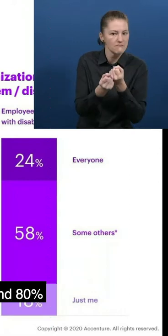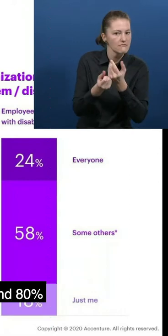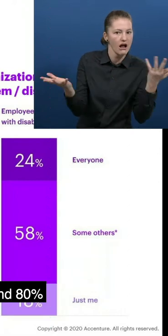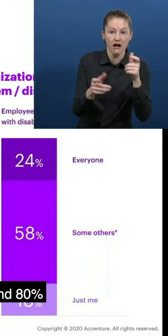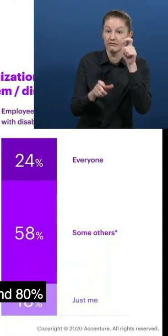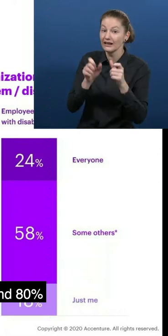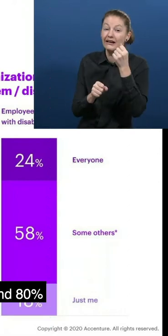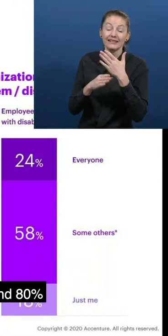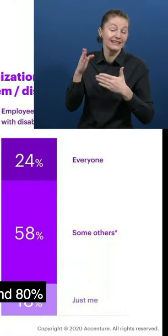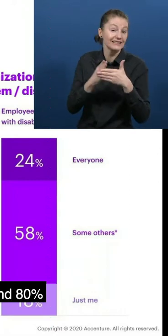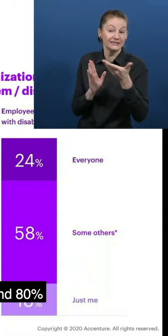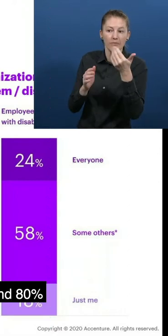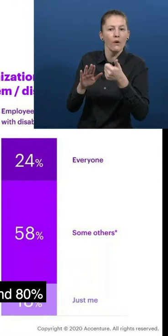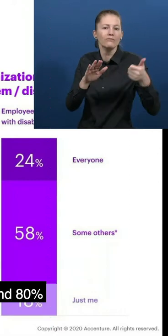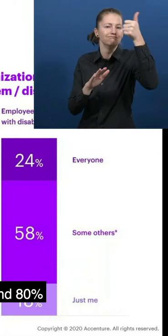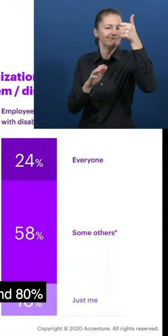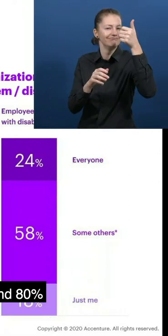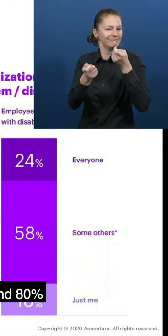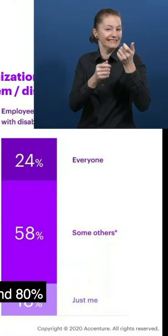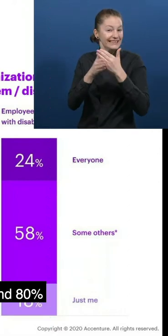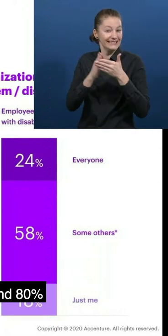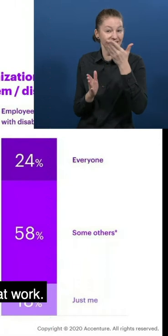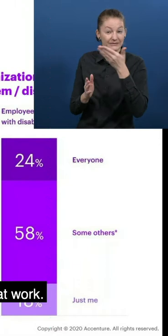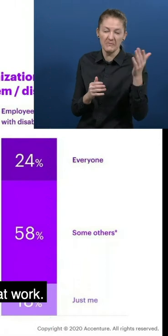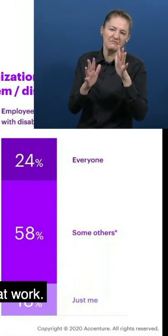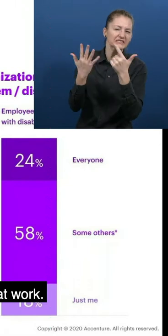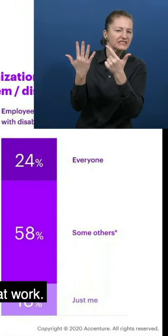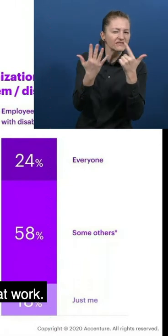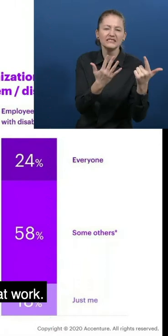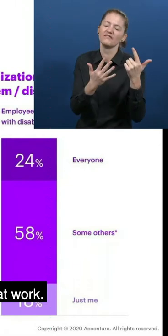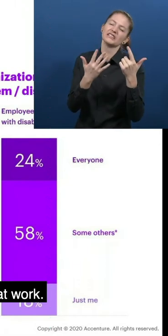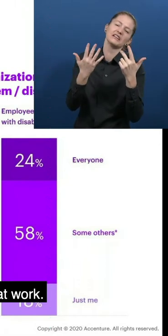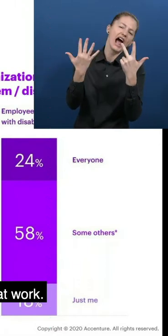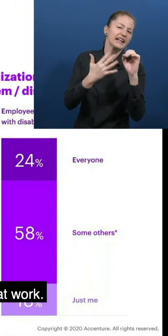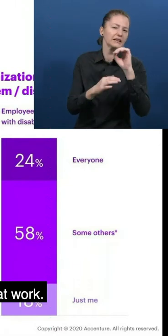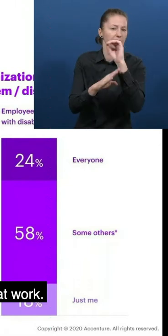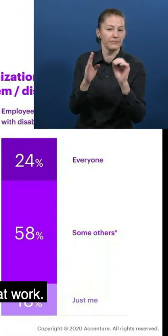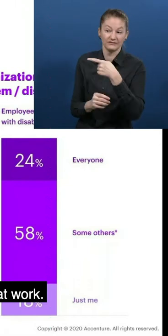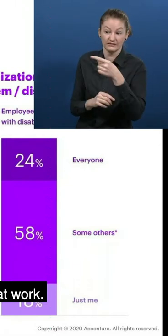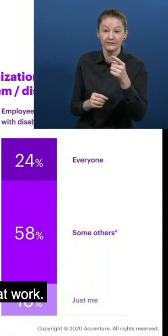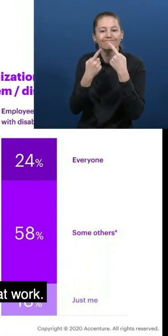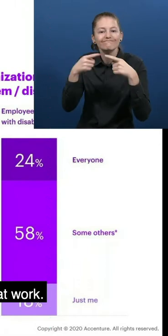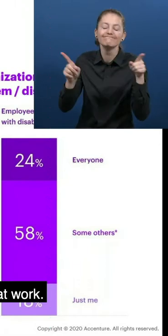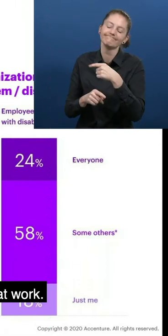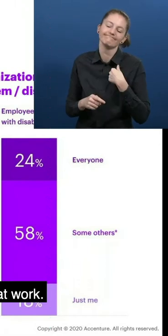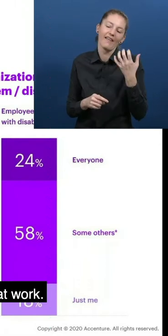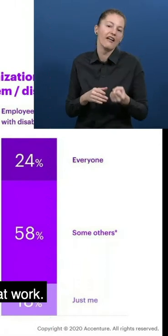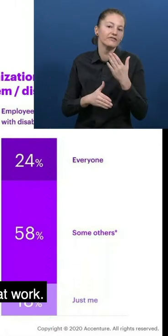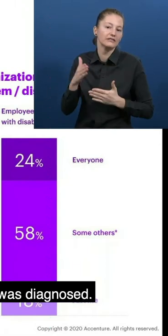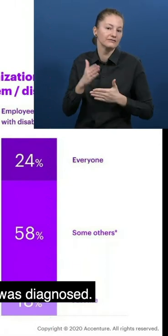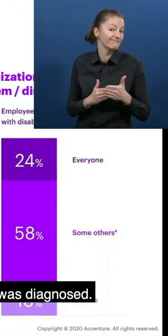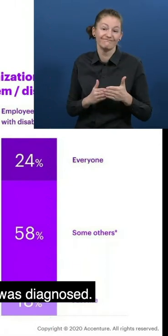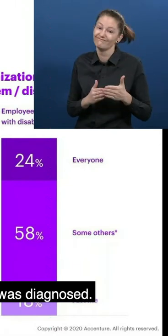employees and leaders alike, 77% and 80% respectively, are not disclosing their disabilities at work.